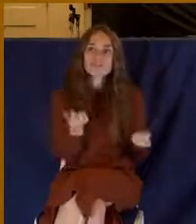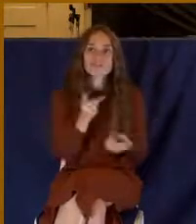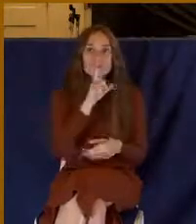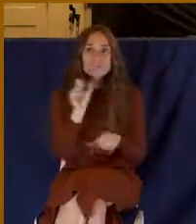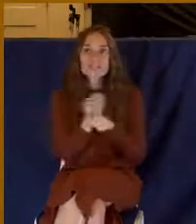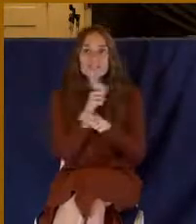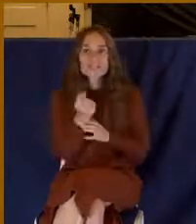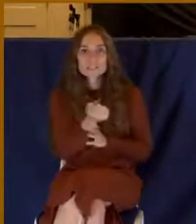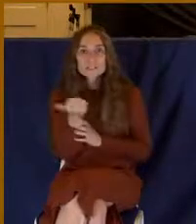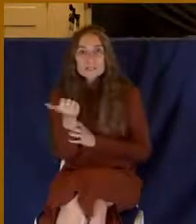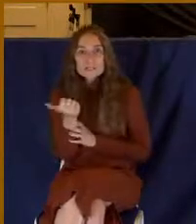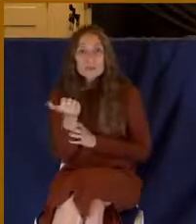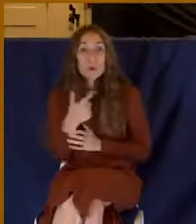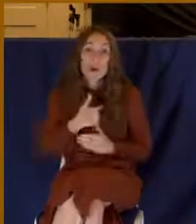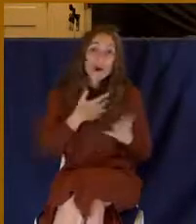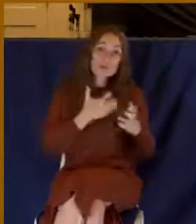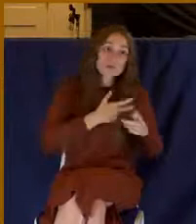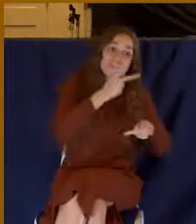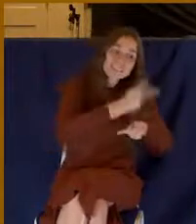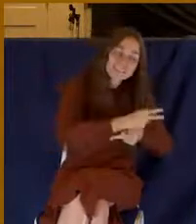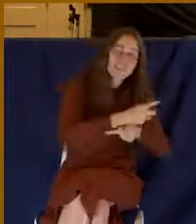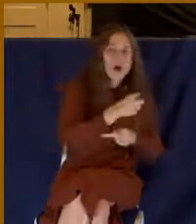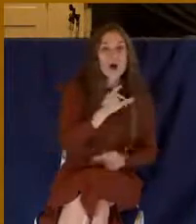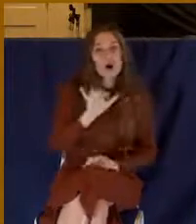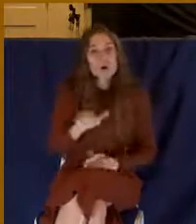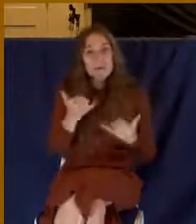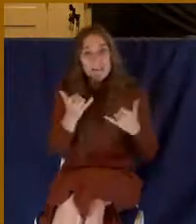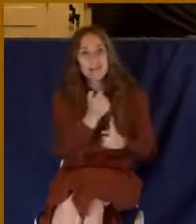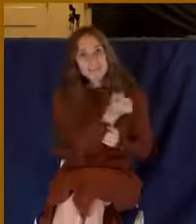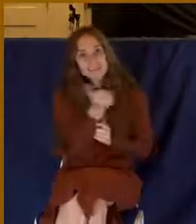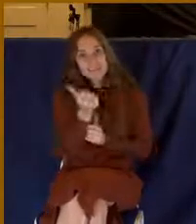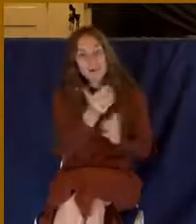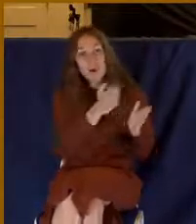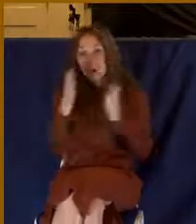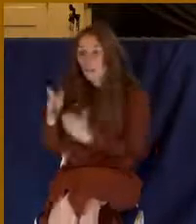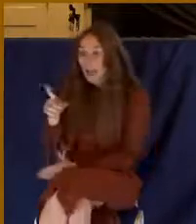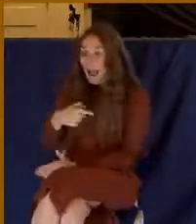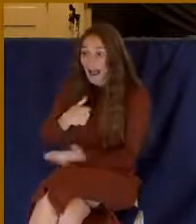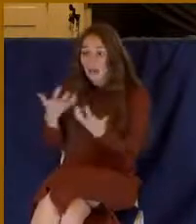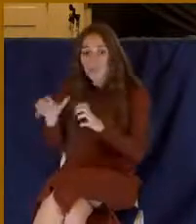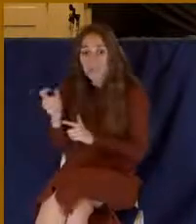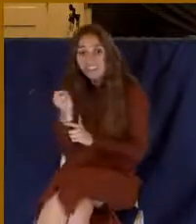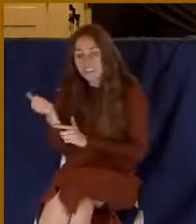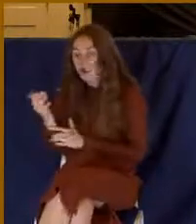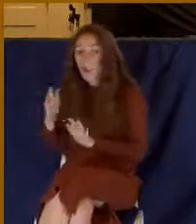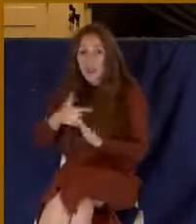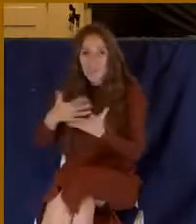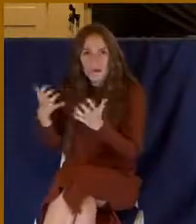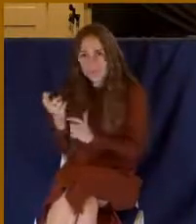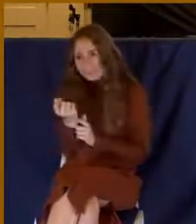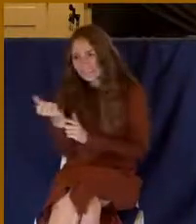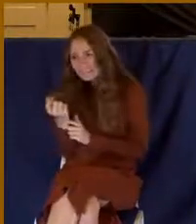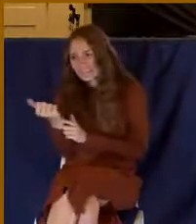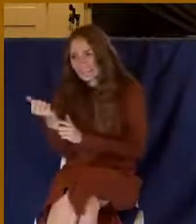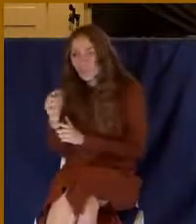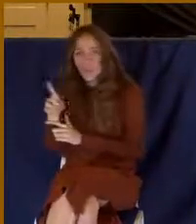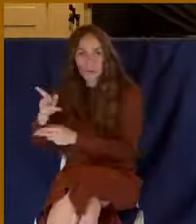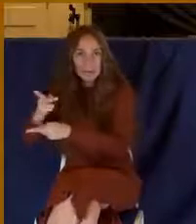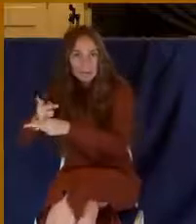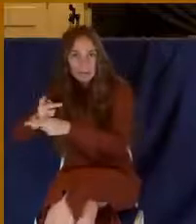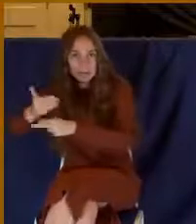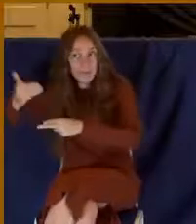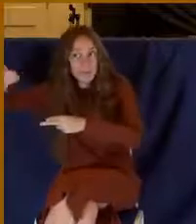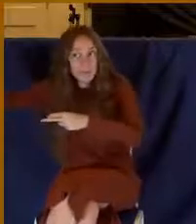else I delete somehow finds its way into some other place. Something I really want to keep, the computer gets rid of it. I think these computers have a mind of their own.